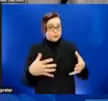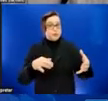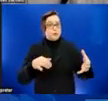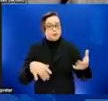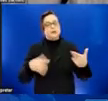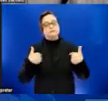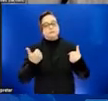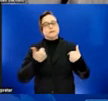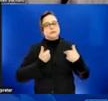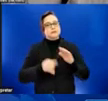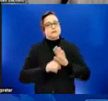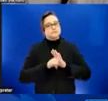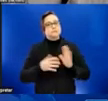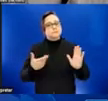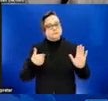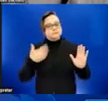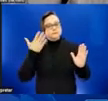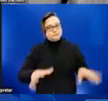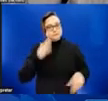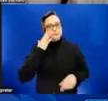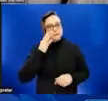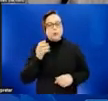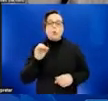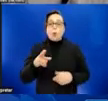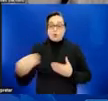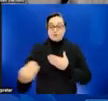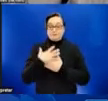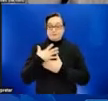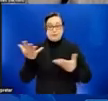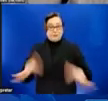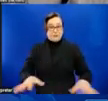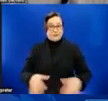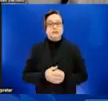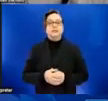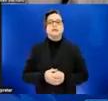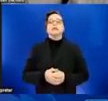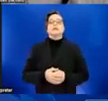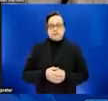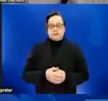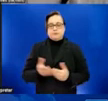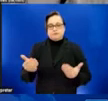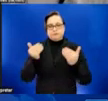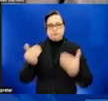exposure or anybody who has been exposed, we do recommend that you seek out additional vaccination.